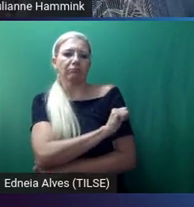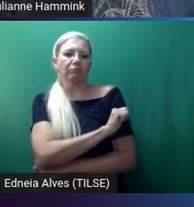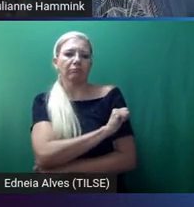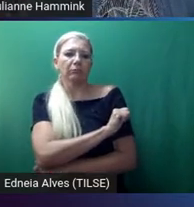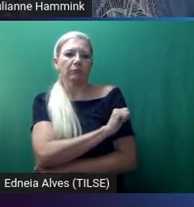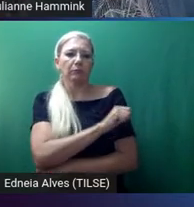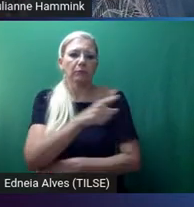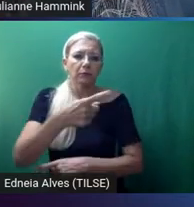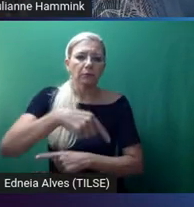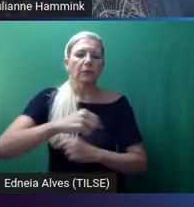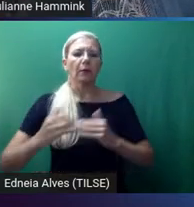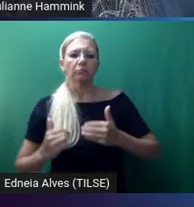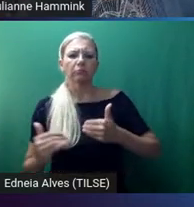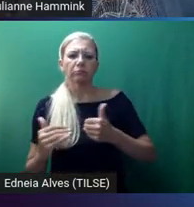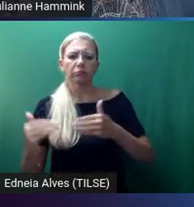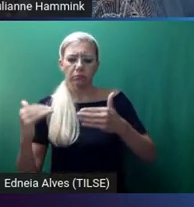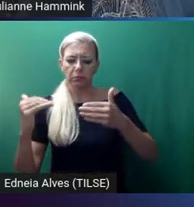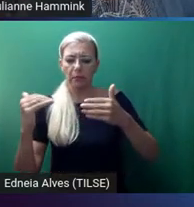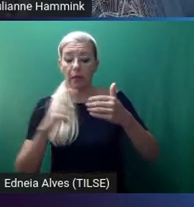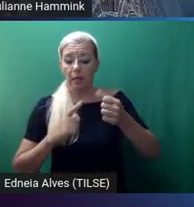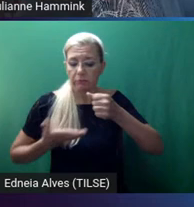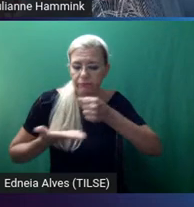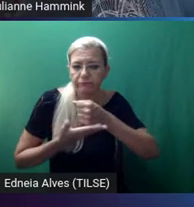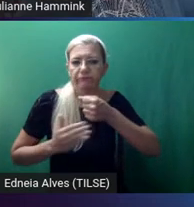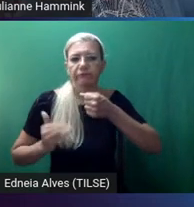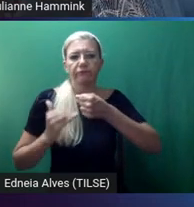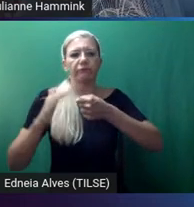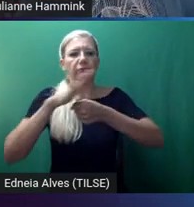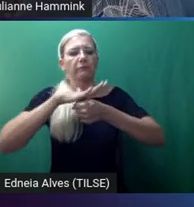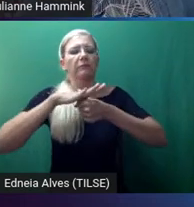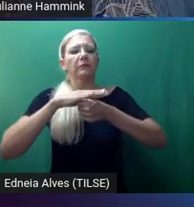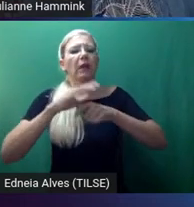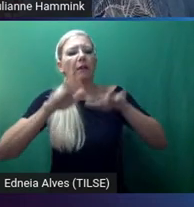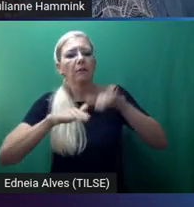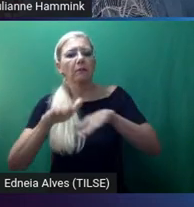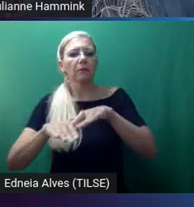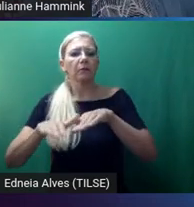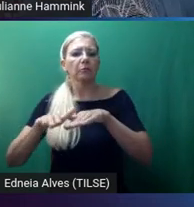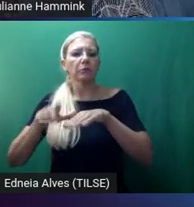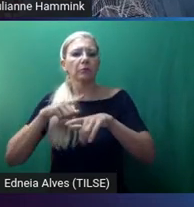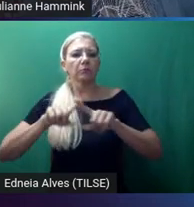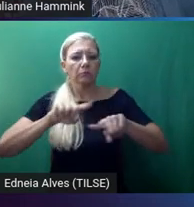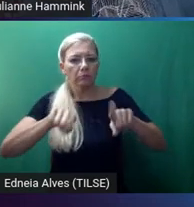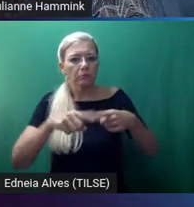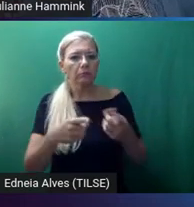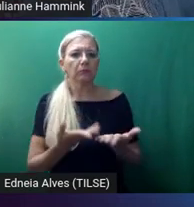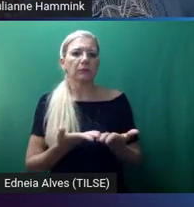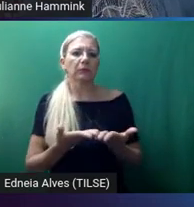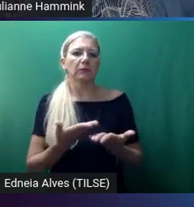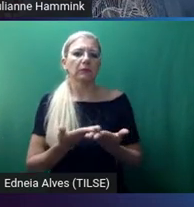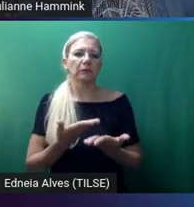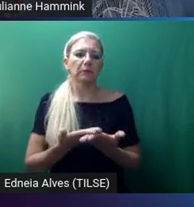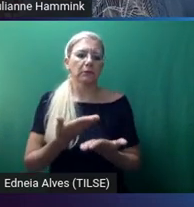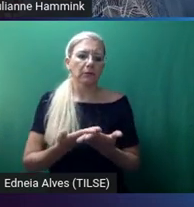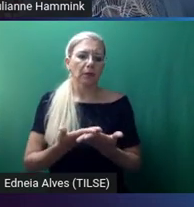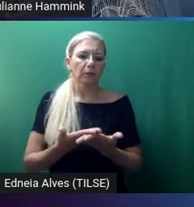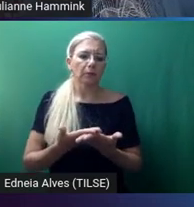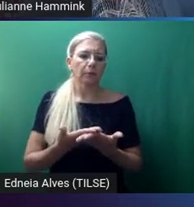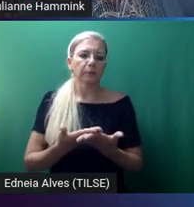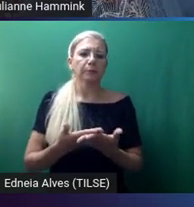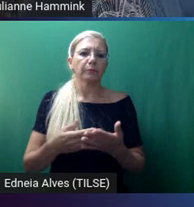level of proficiency may affect how they go about learning in the classroom. We need to scaffold the language. We need to